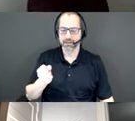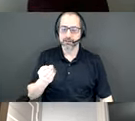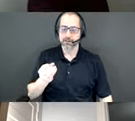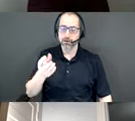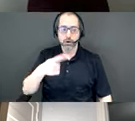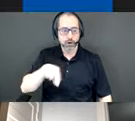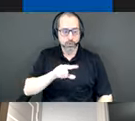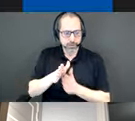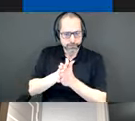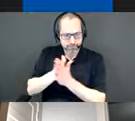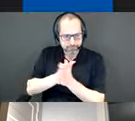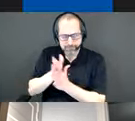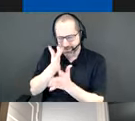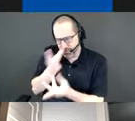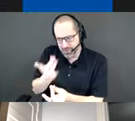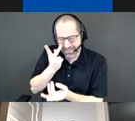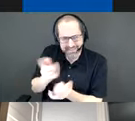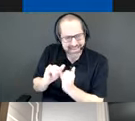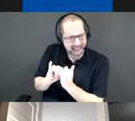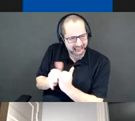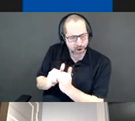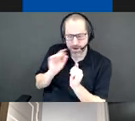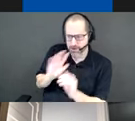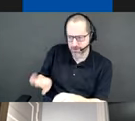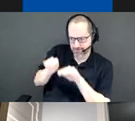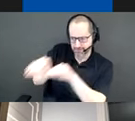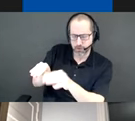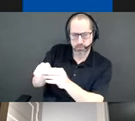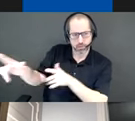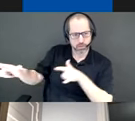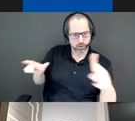on a larger scale to what is going on around us.